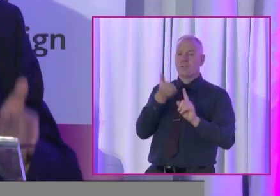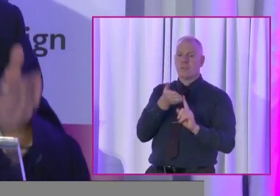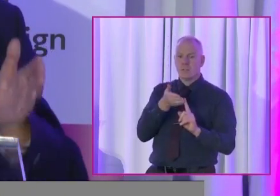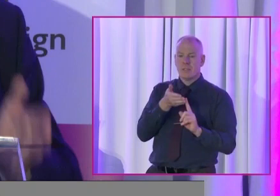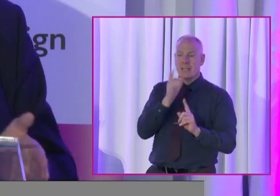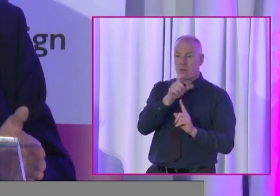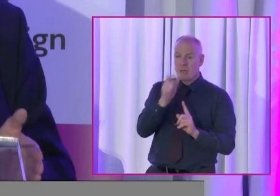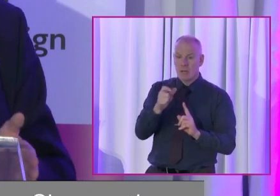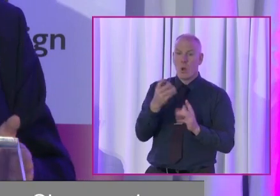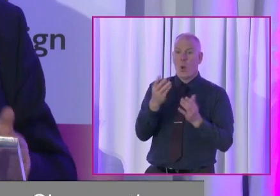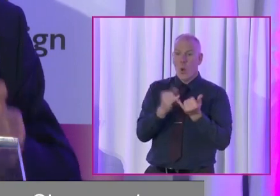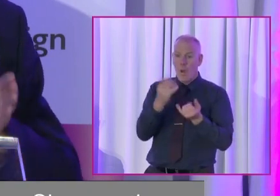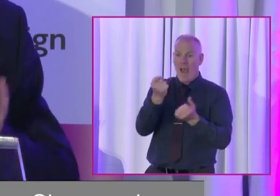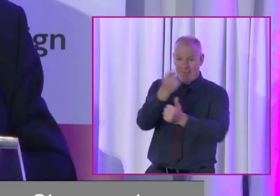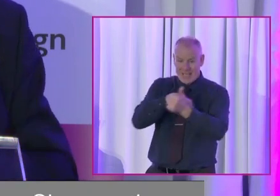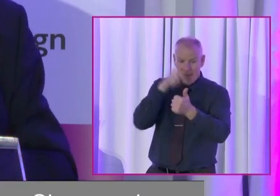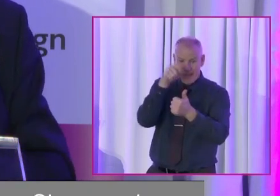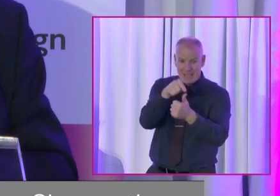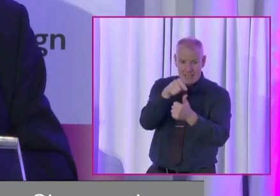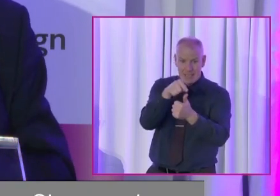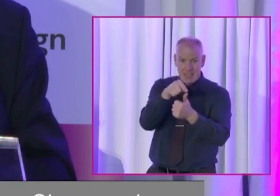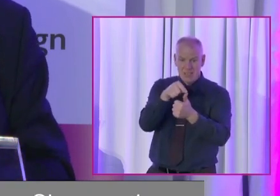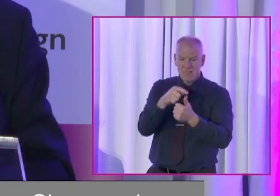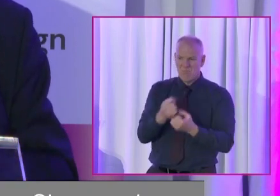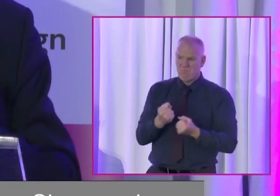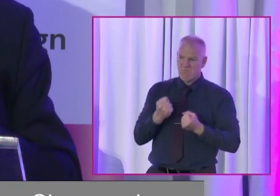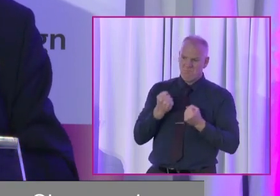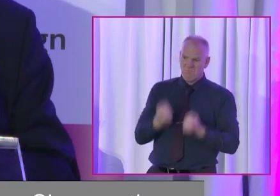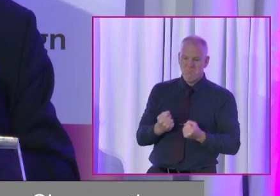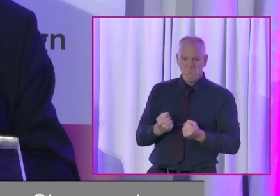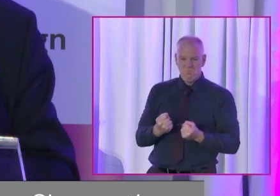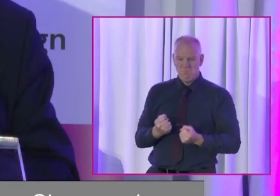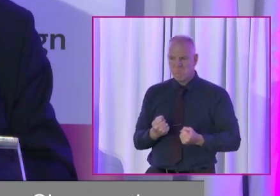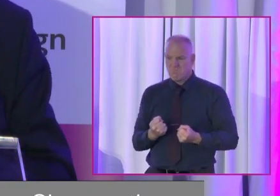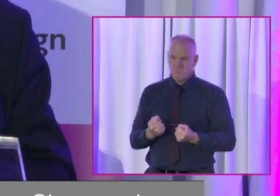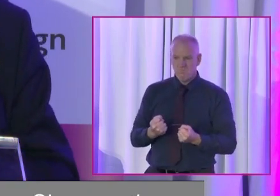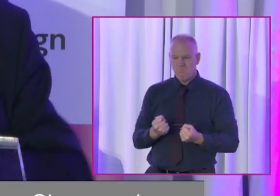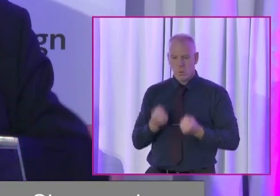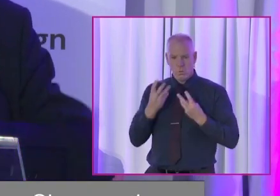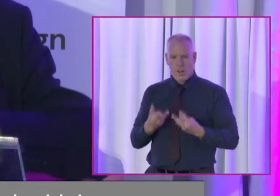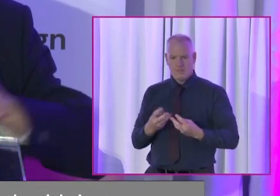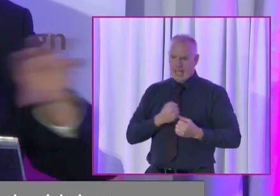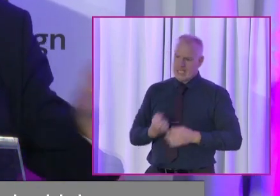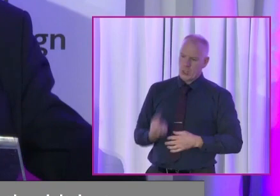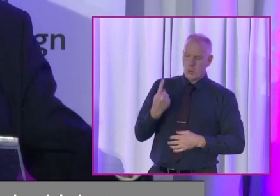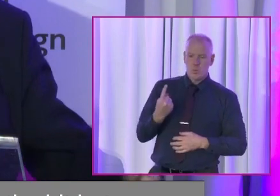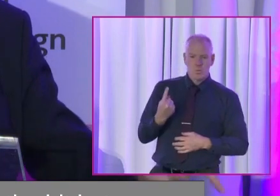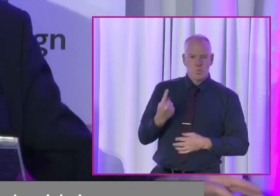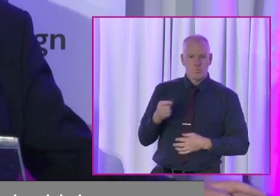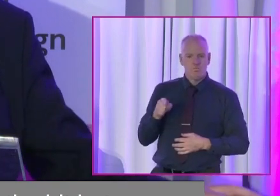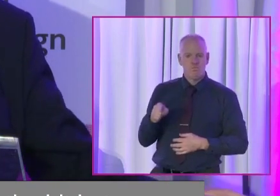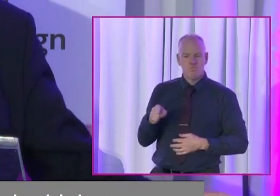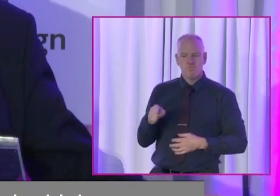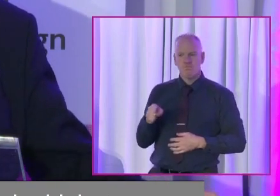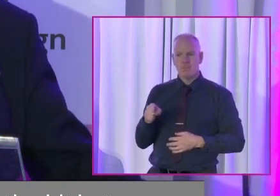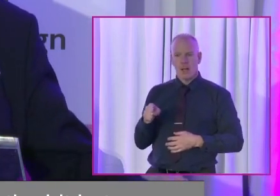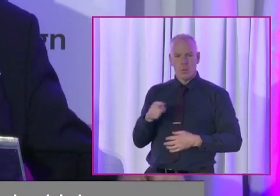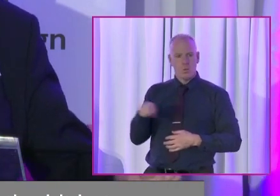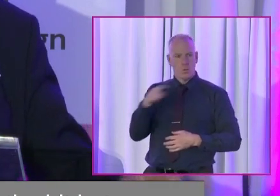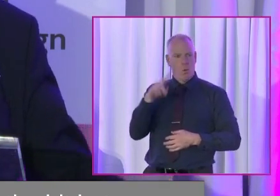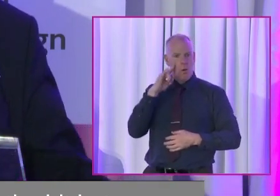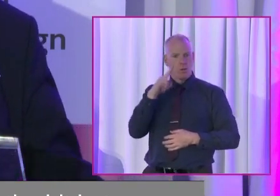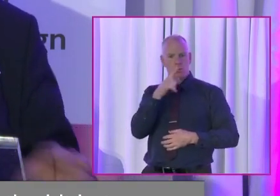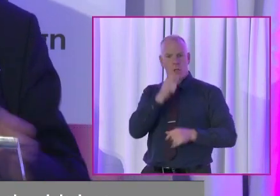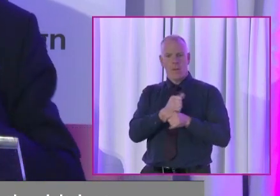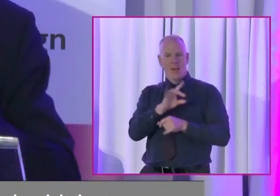A counsellor with a disability with the bit between her teeth. This was her issue. And the way you've heard the talk about